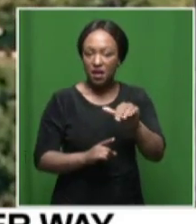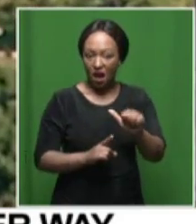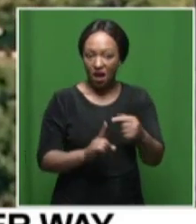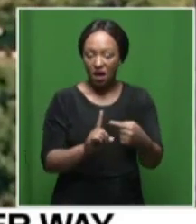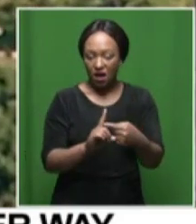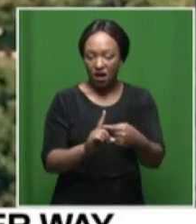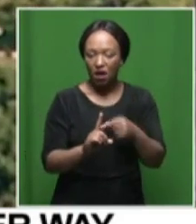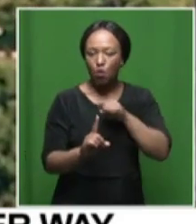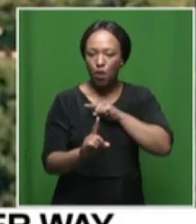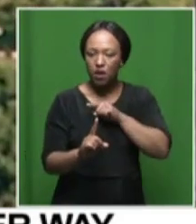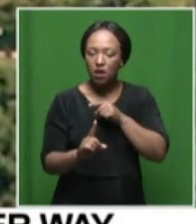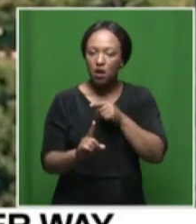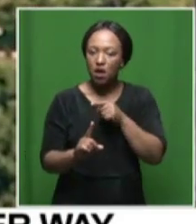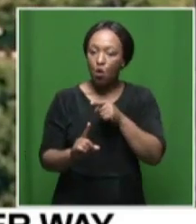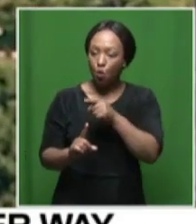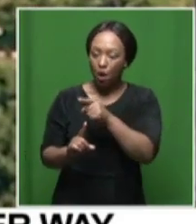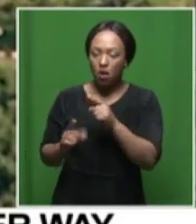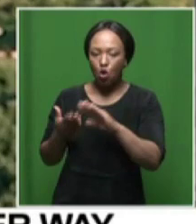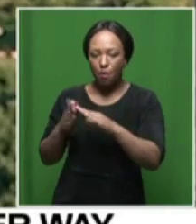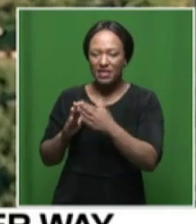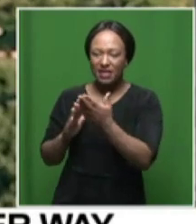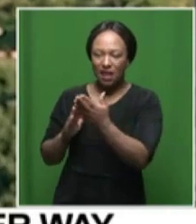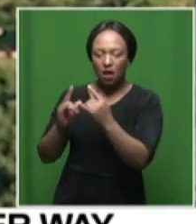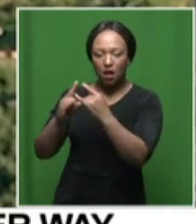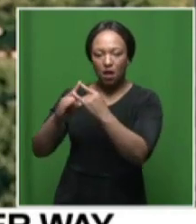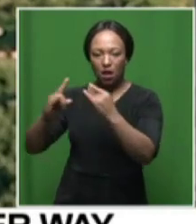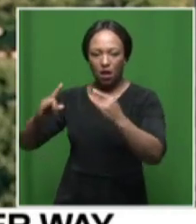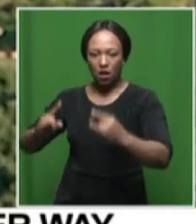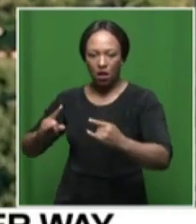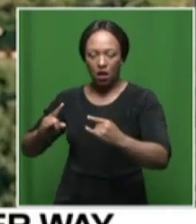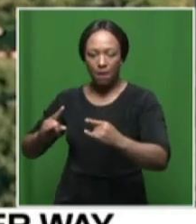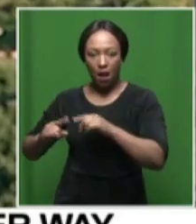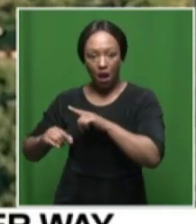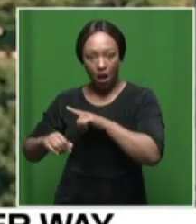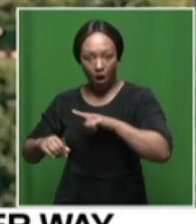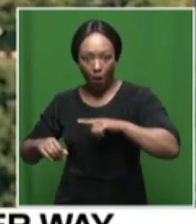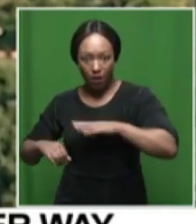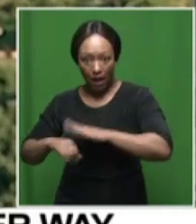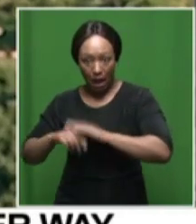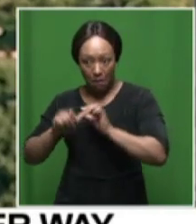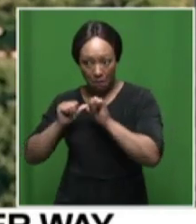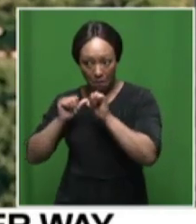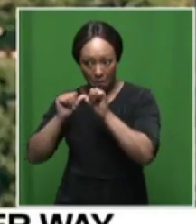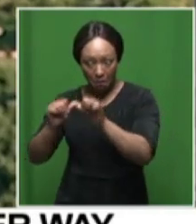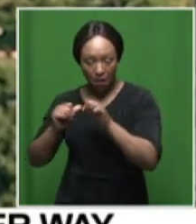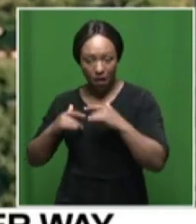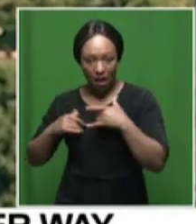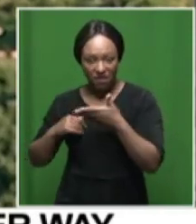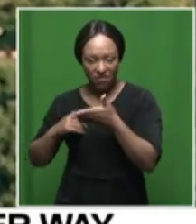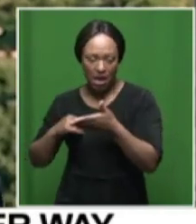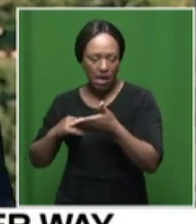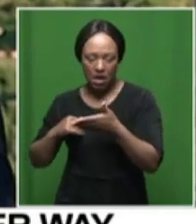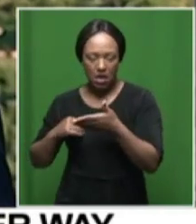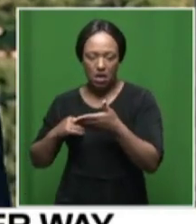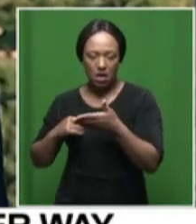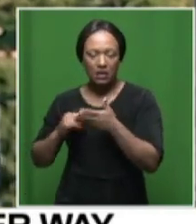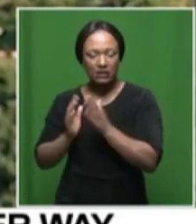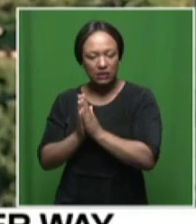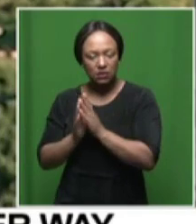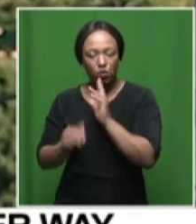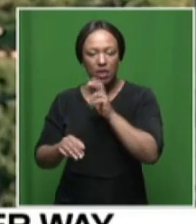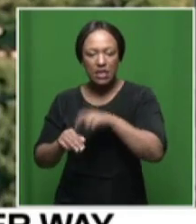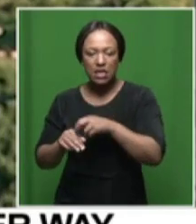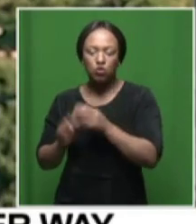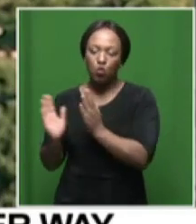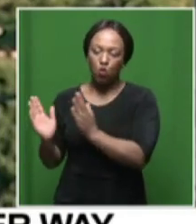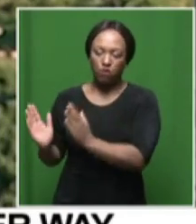that while we are they are there at the shelter it might not be conducive for a longer time to keep them there so there is a need for us to arrange any